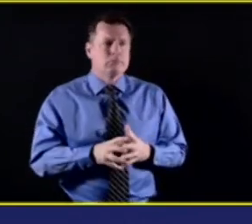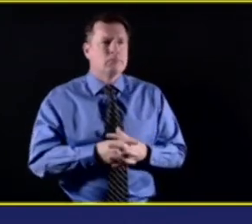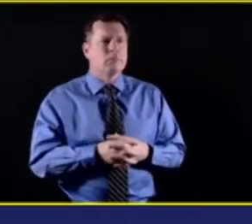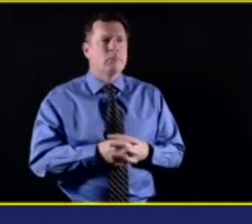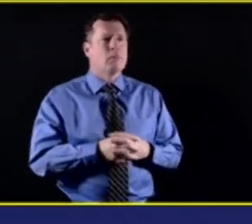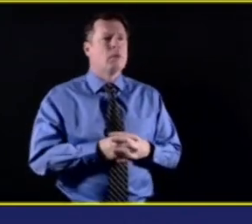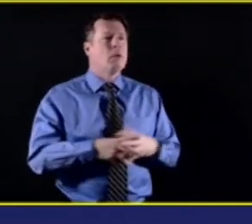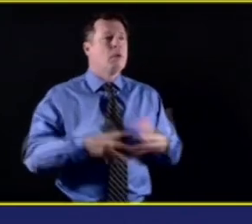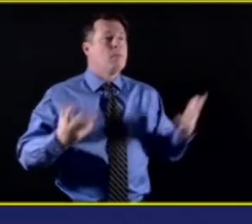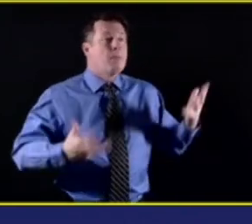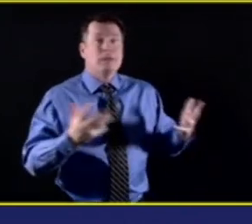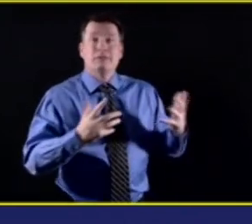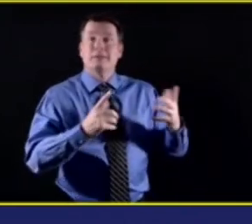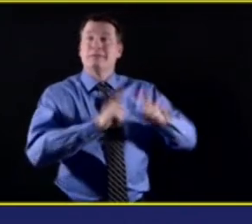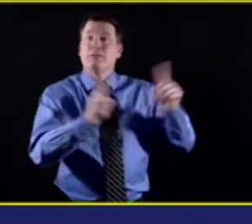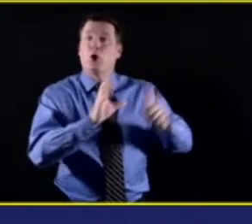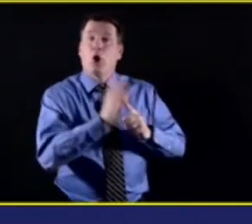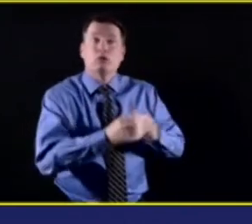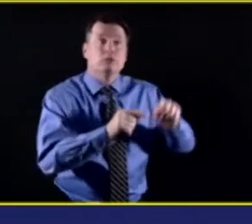norm should not get in the way?